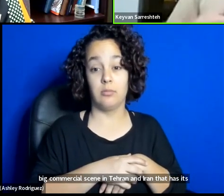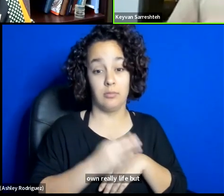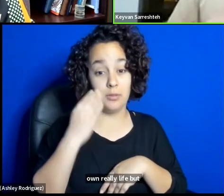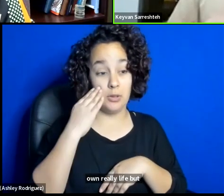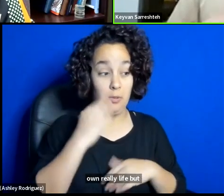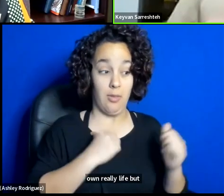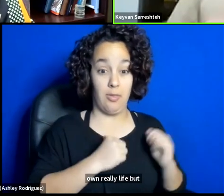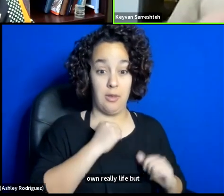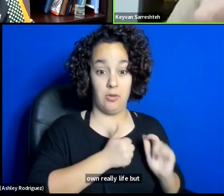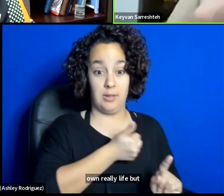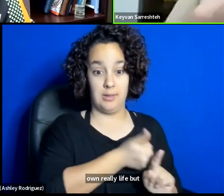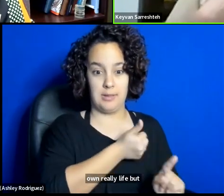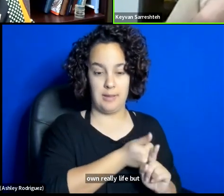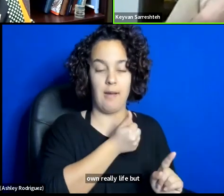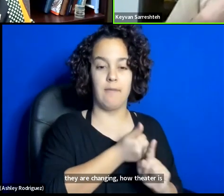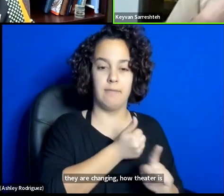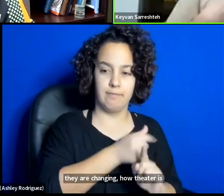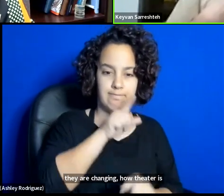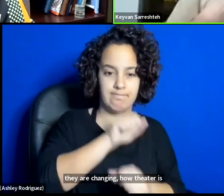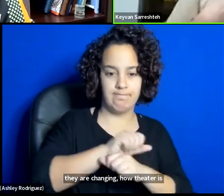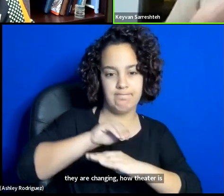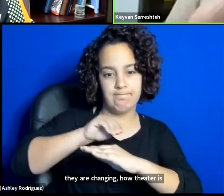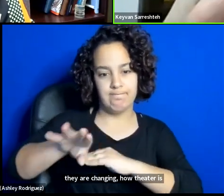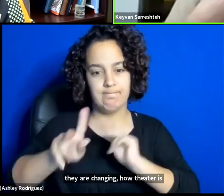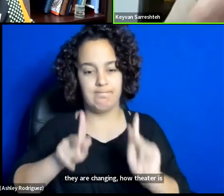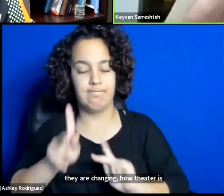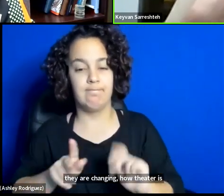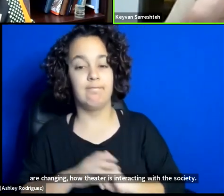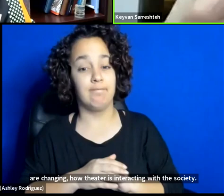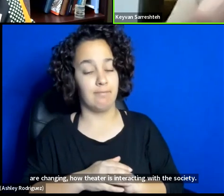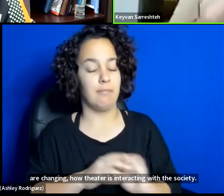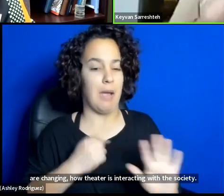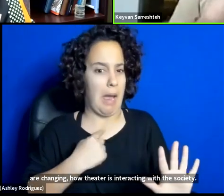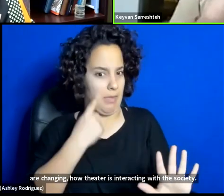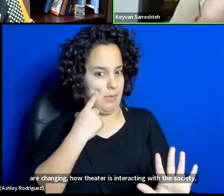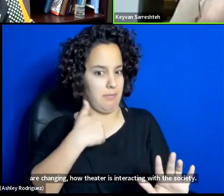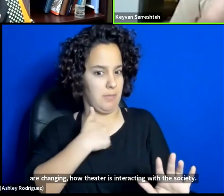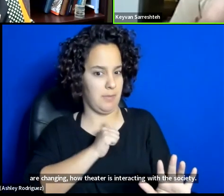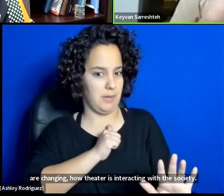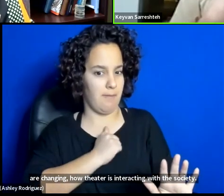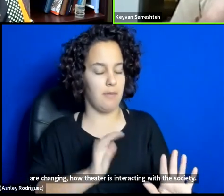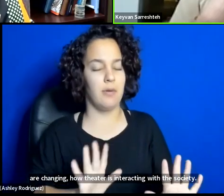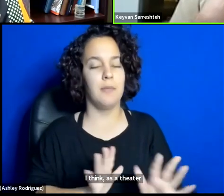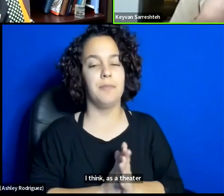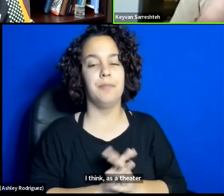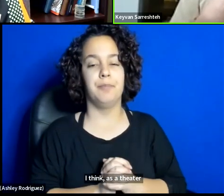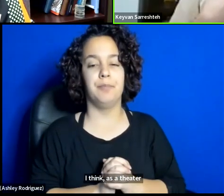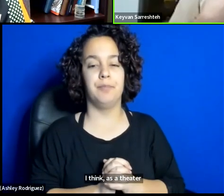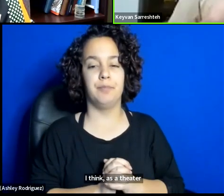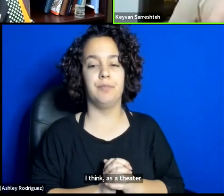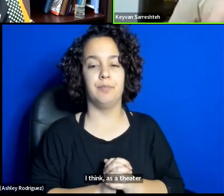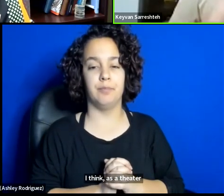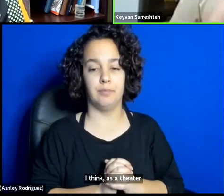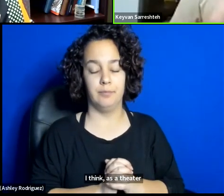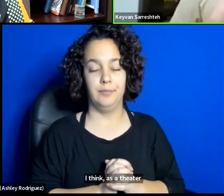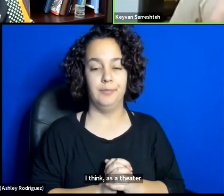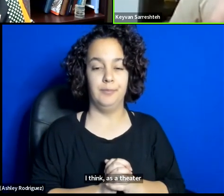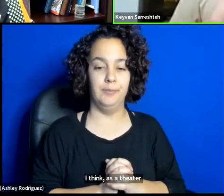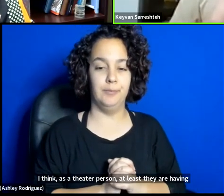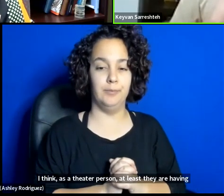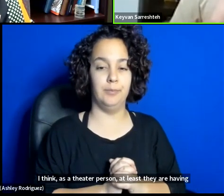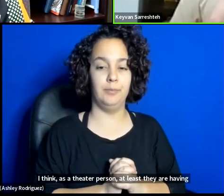I think, as a theater person, at least they are having an effect in my